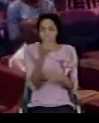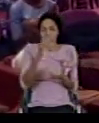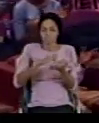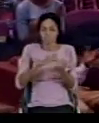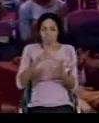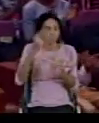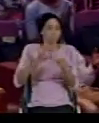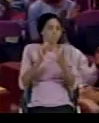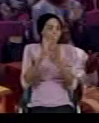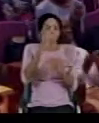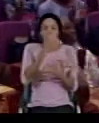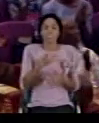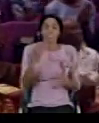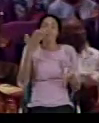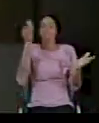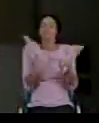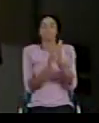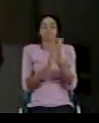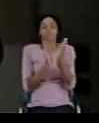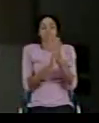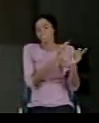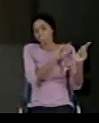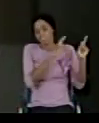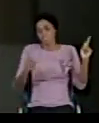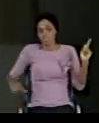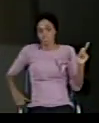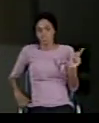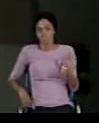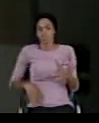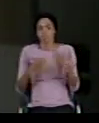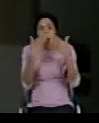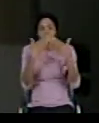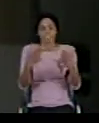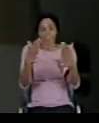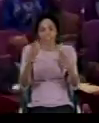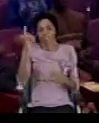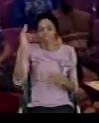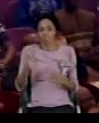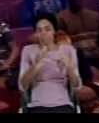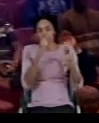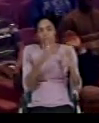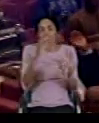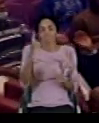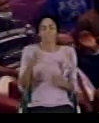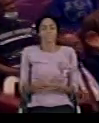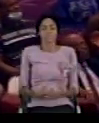Praise, praise, praise the Lord. Thank you. Thank you. God bless you.